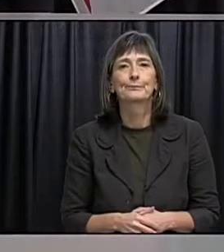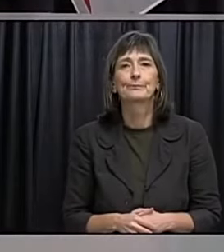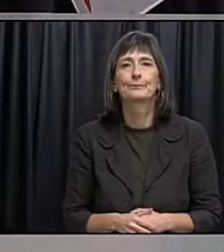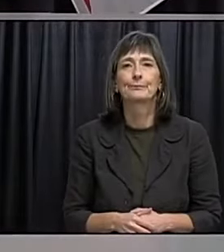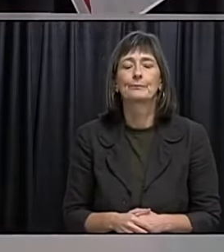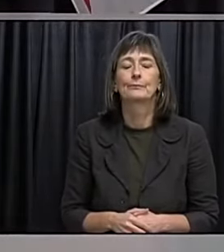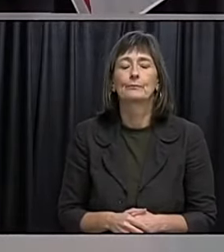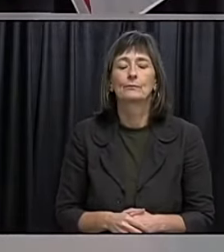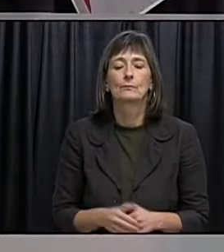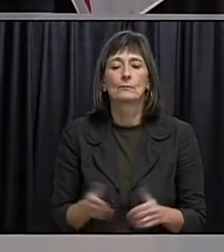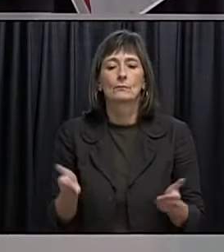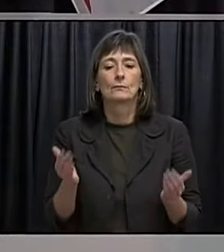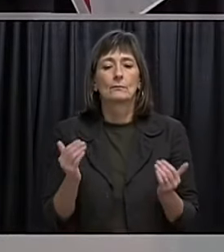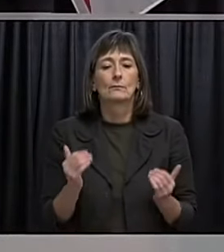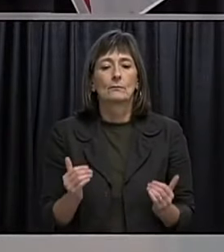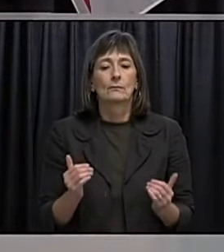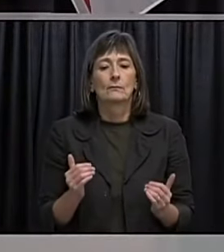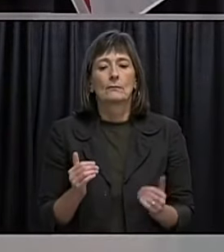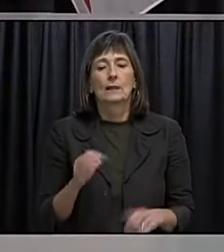Through.